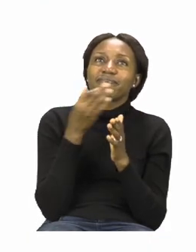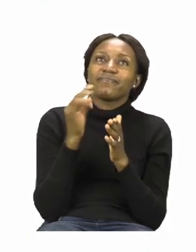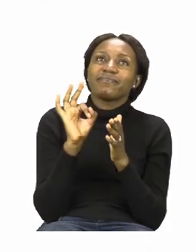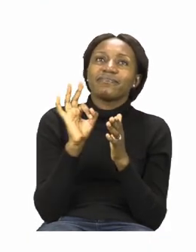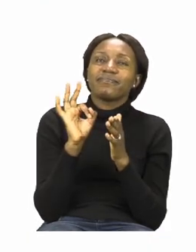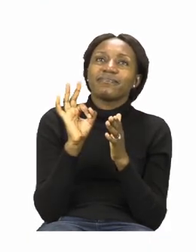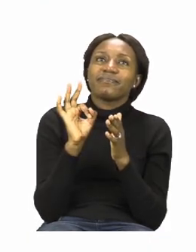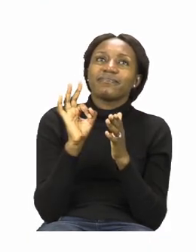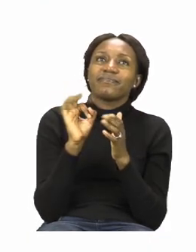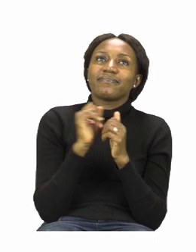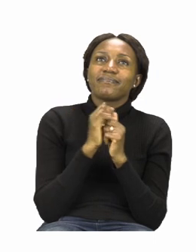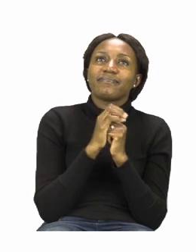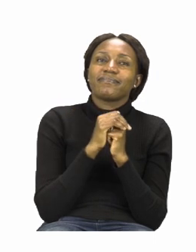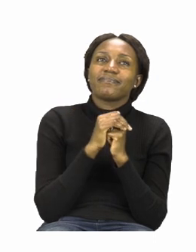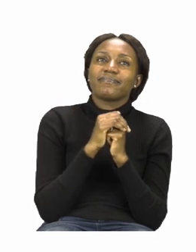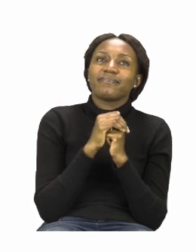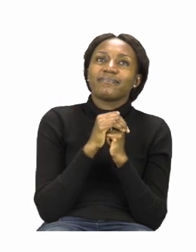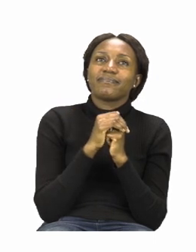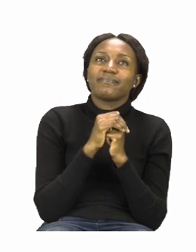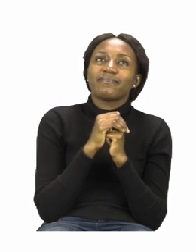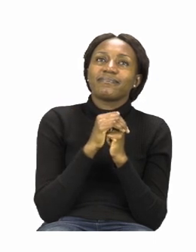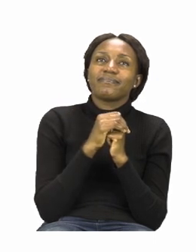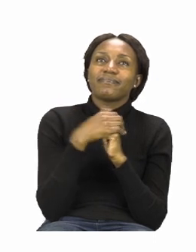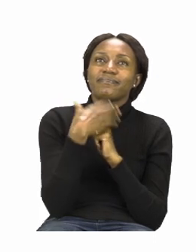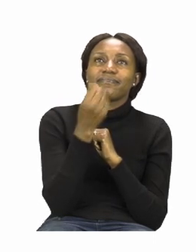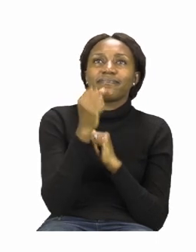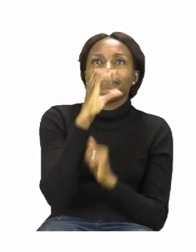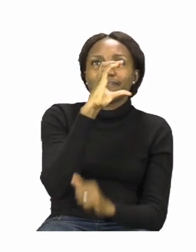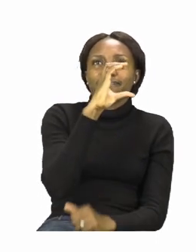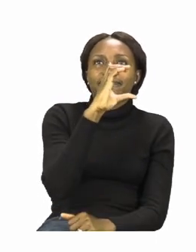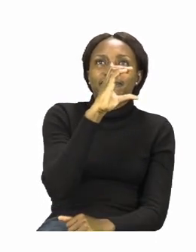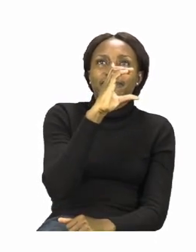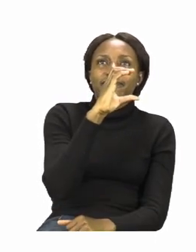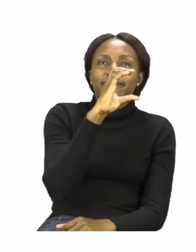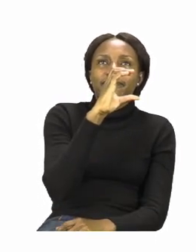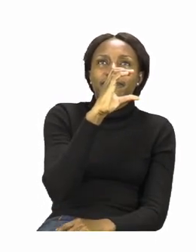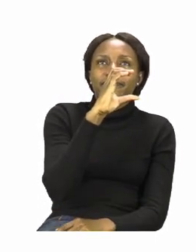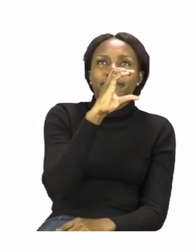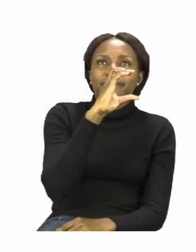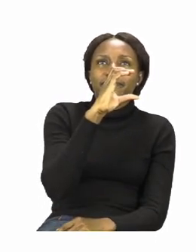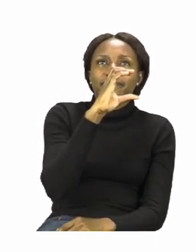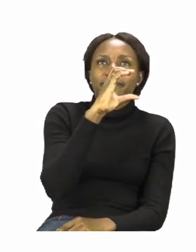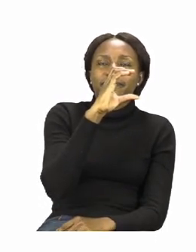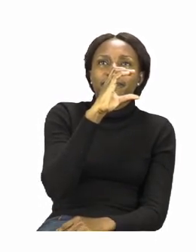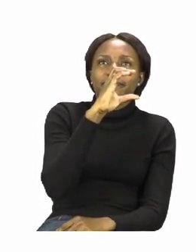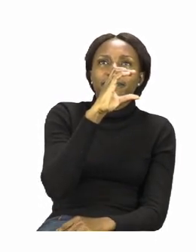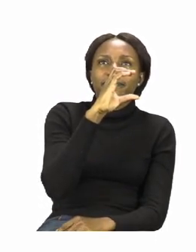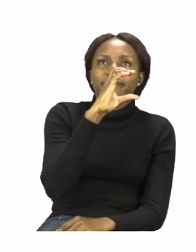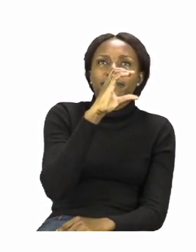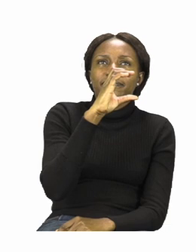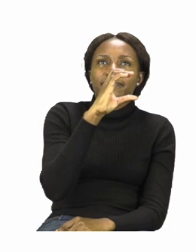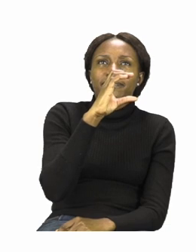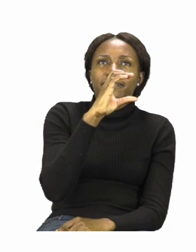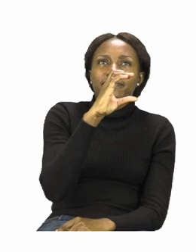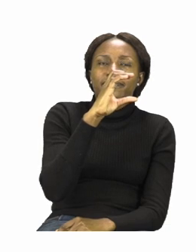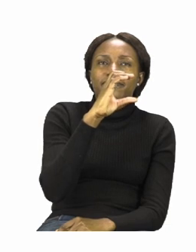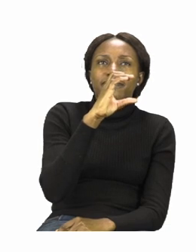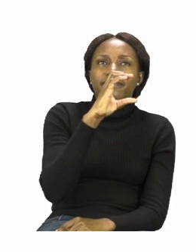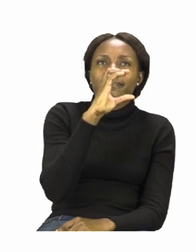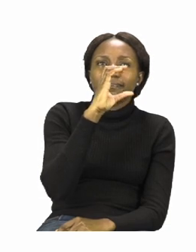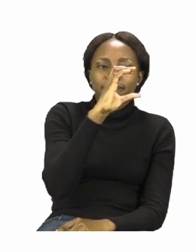are going to be doing the k sound now the k sound has two letters a